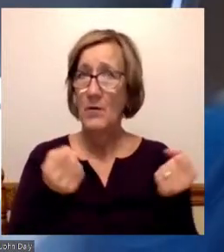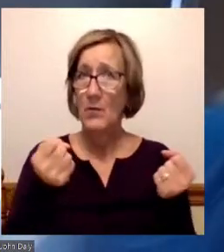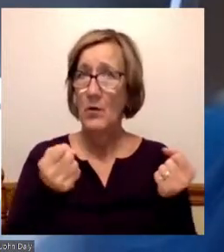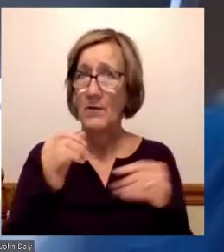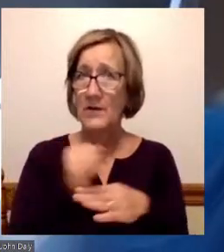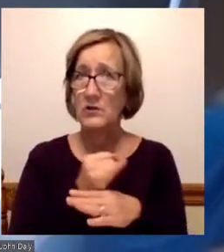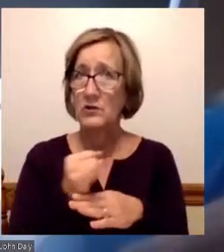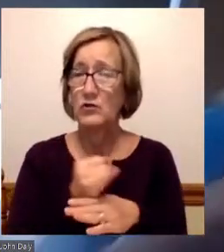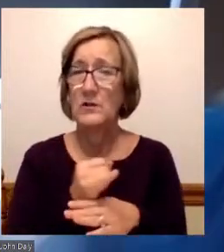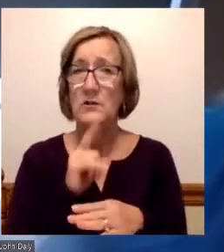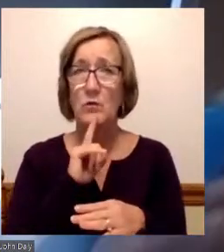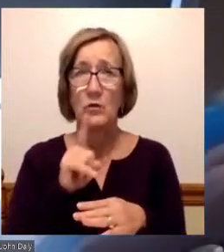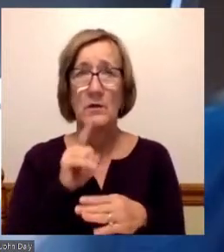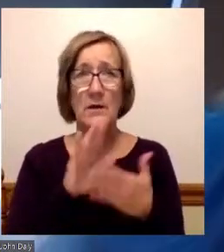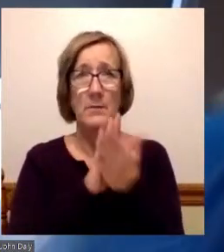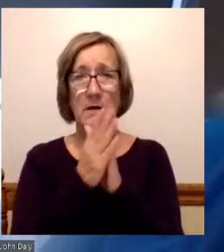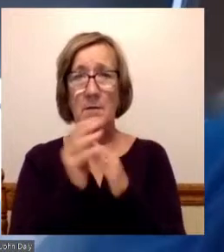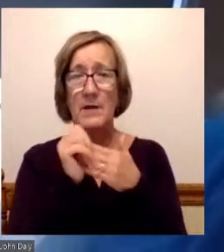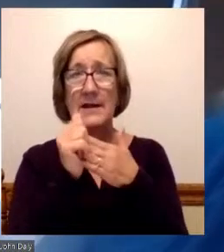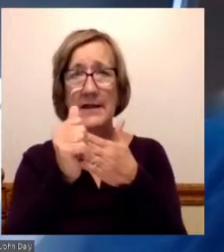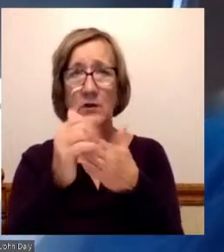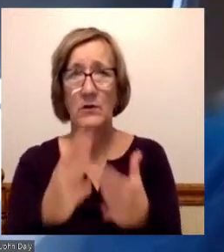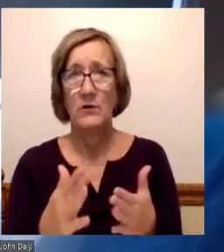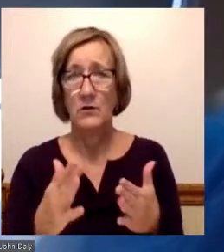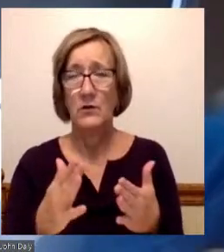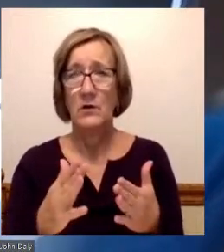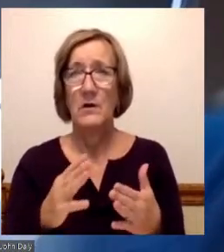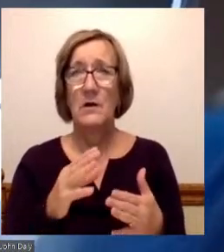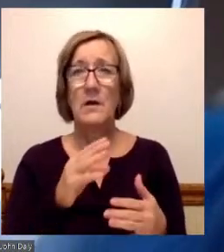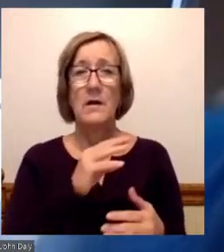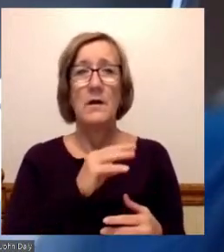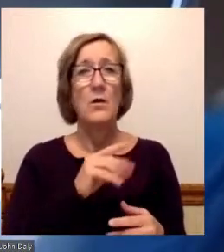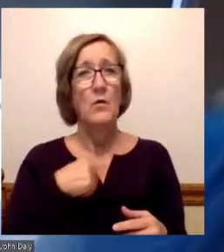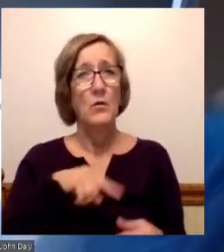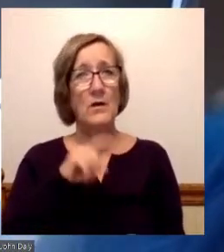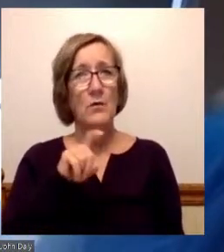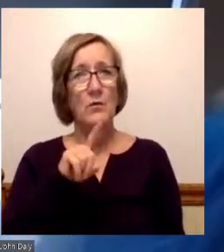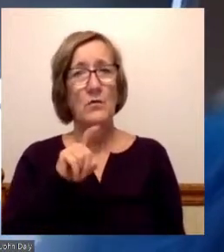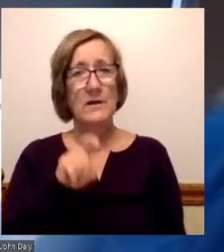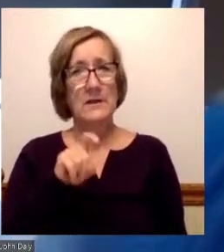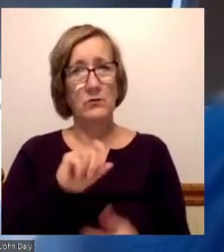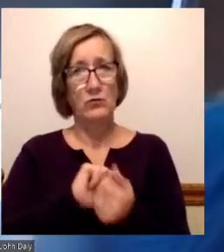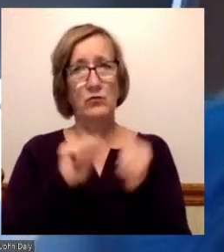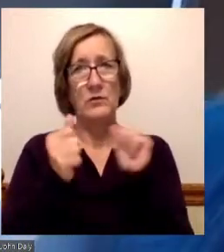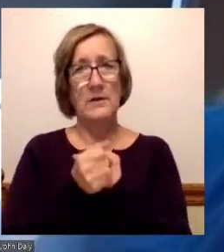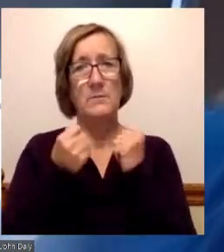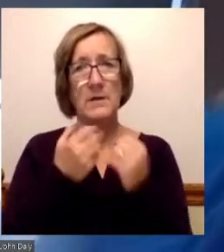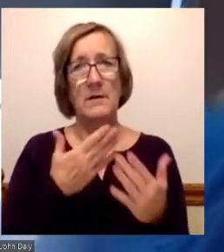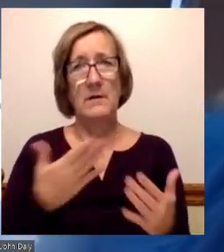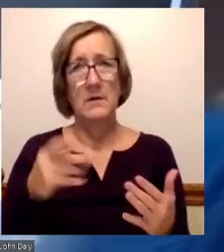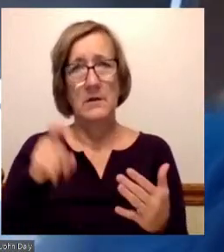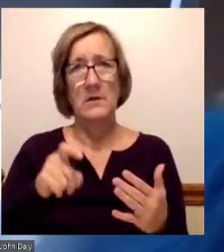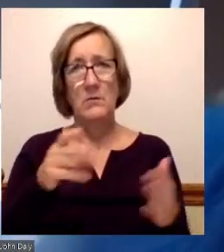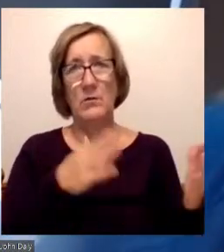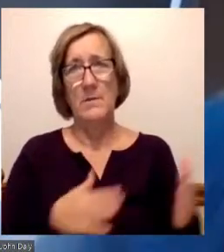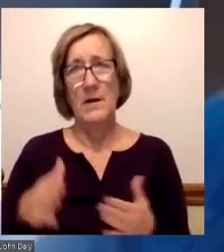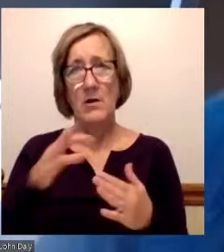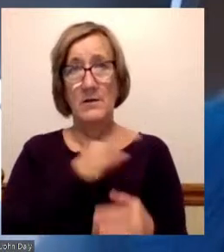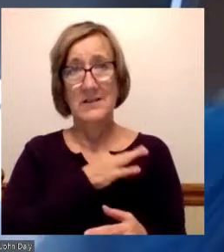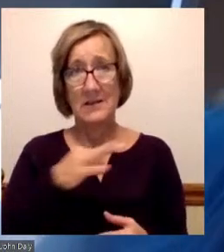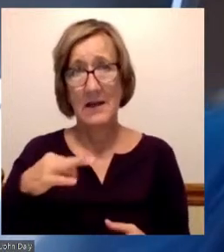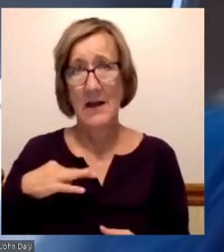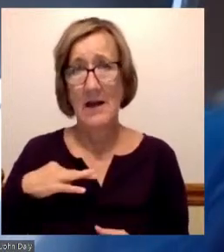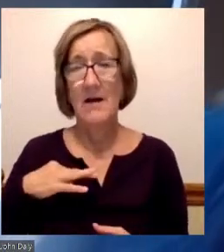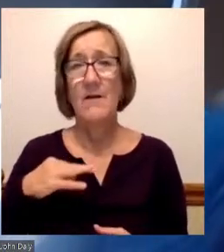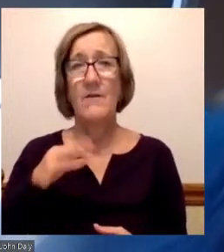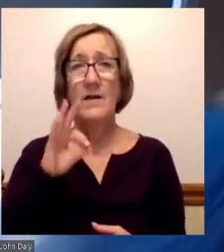and be a leader. But to do that, we've got to really make some transitional changes. We've got to prepare the staff and